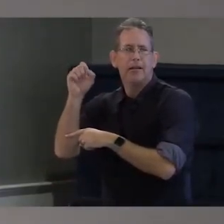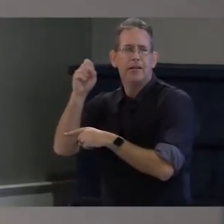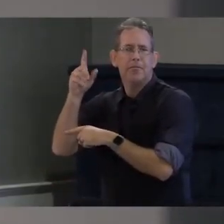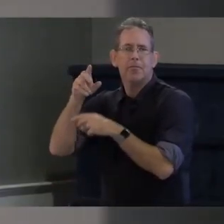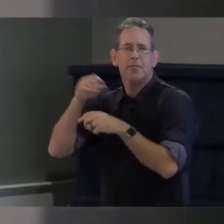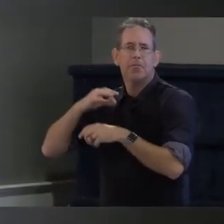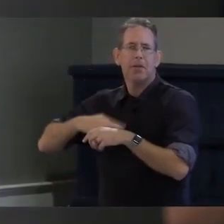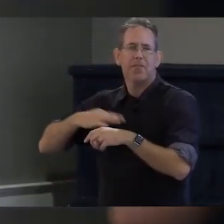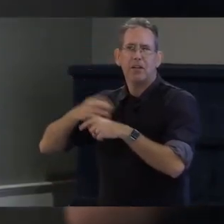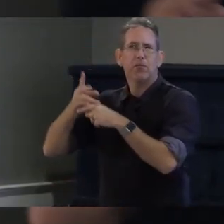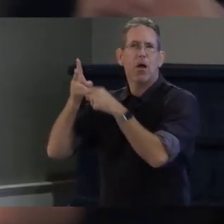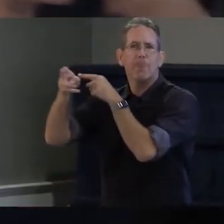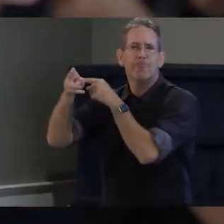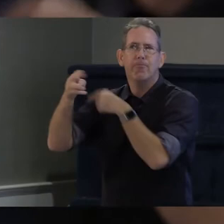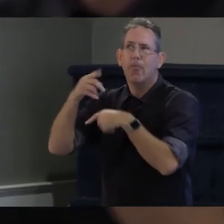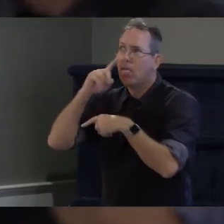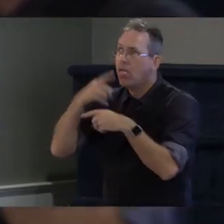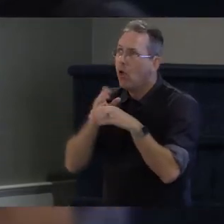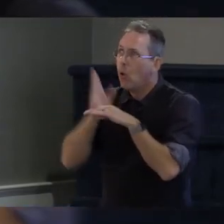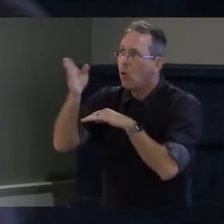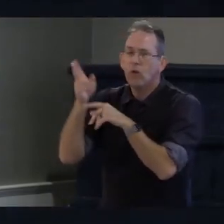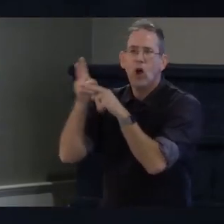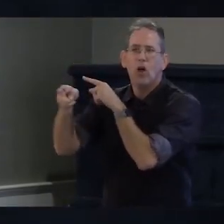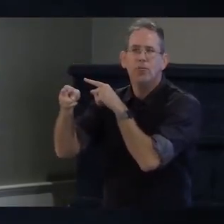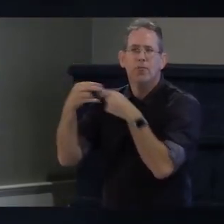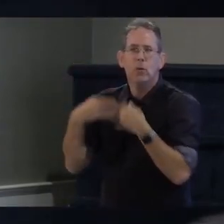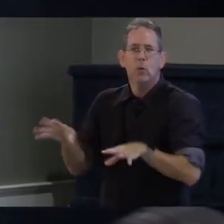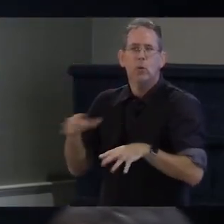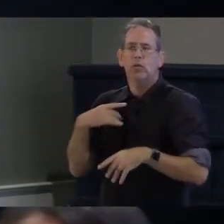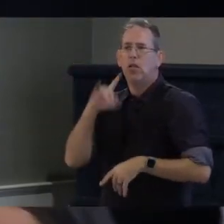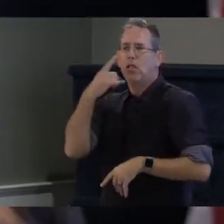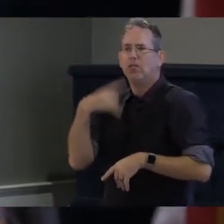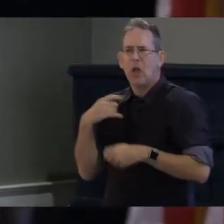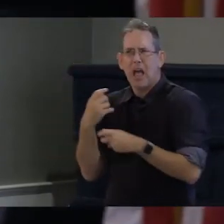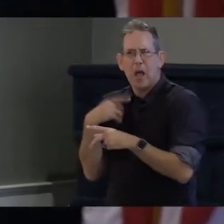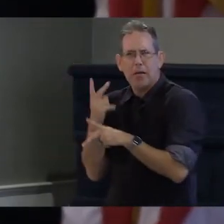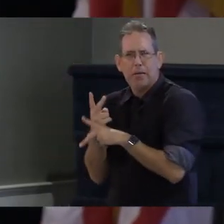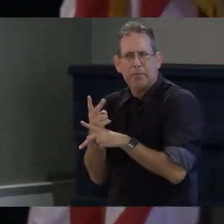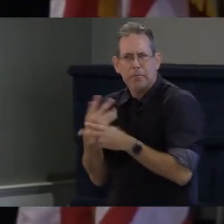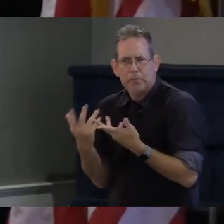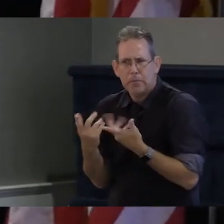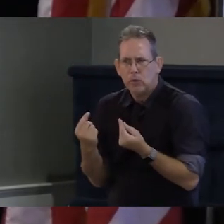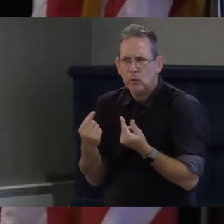how will i address the benefits cliff in congress correct i think